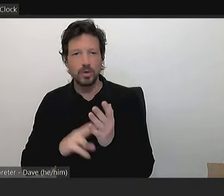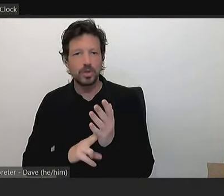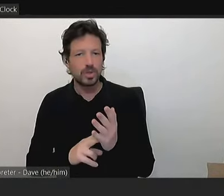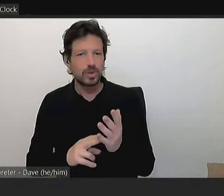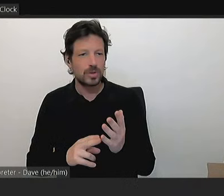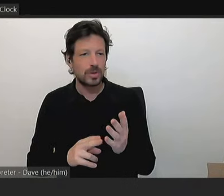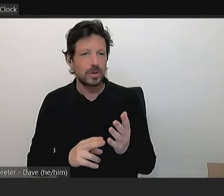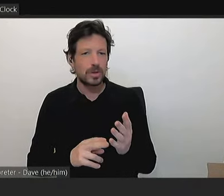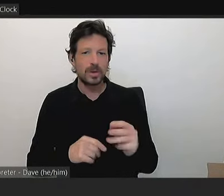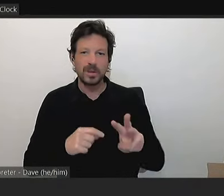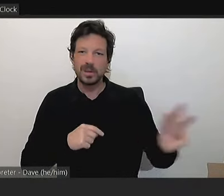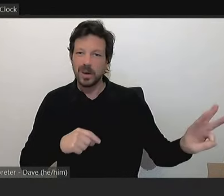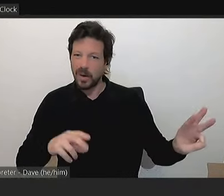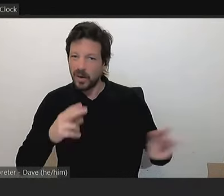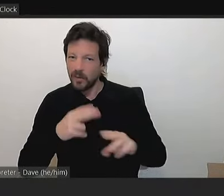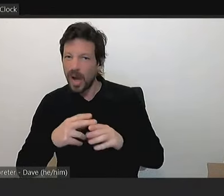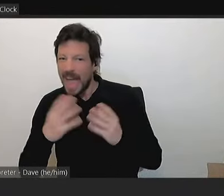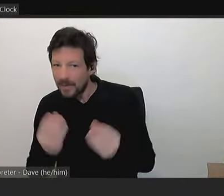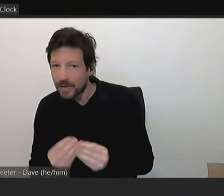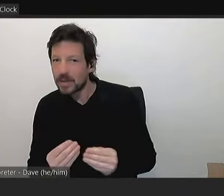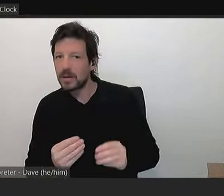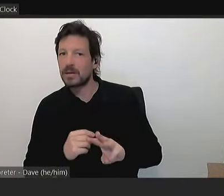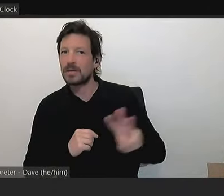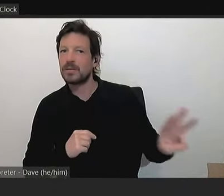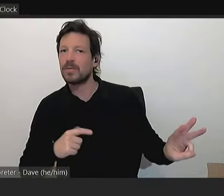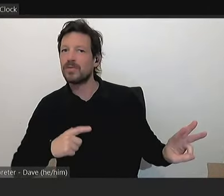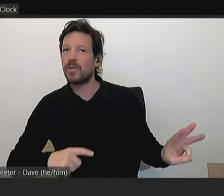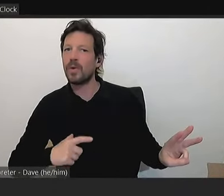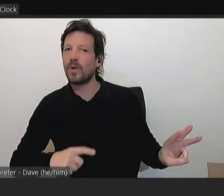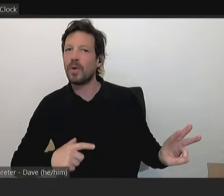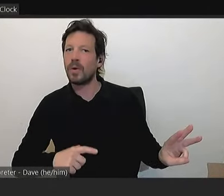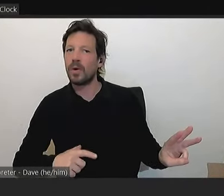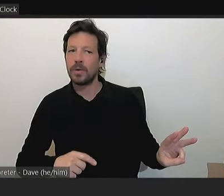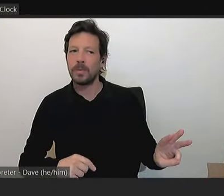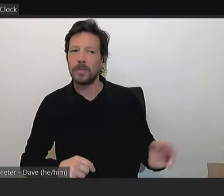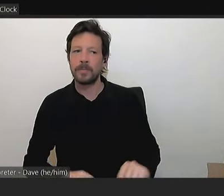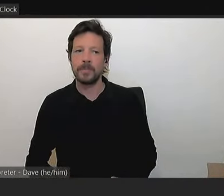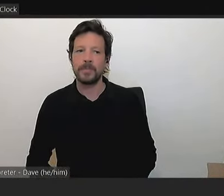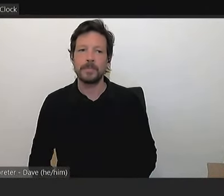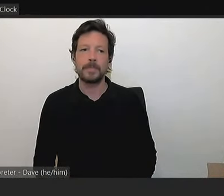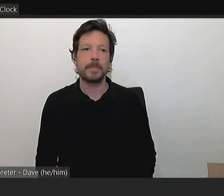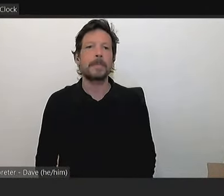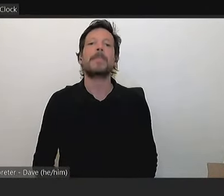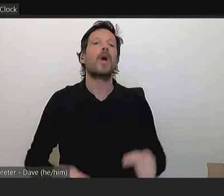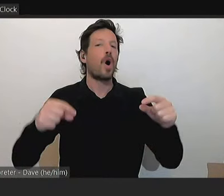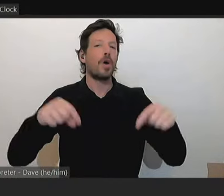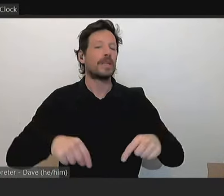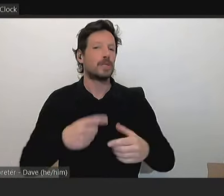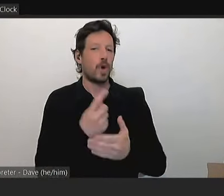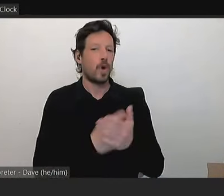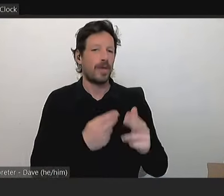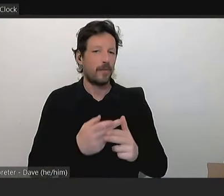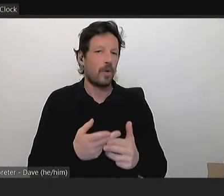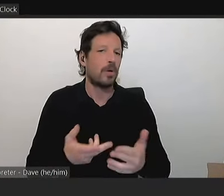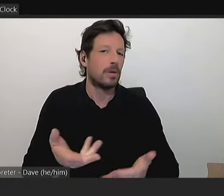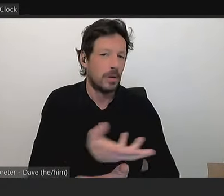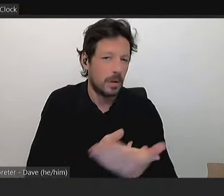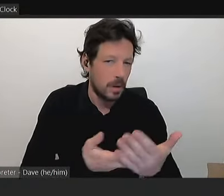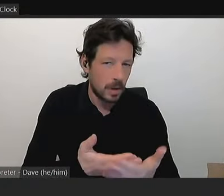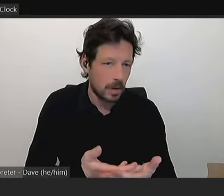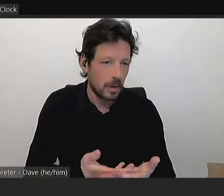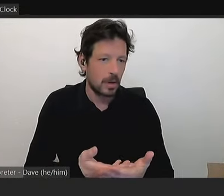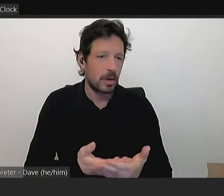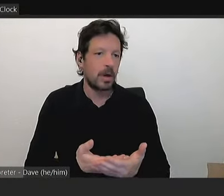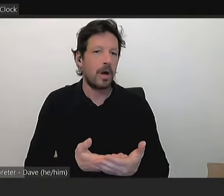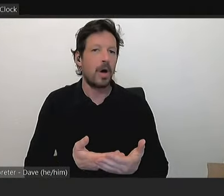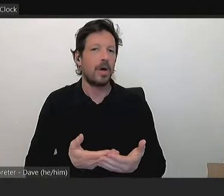we should be, I suppose. This is just to note, this is not part of the next part that you're thinking of. That's fine then,